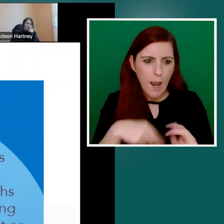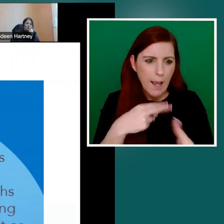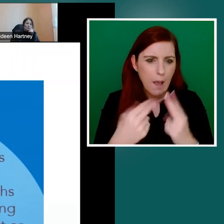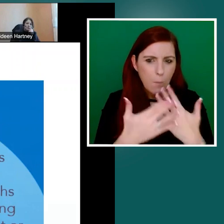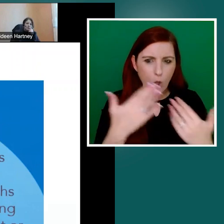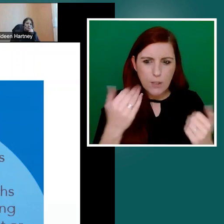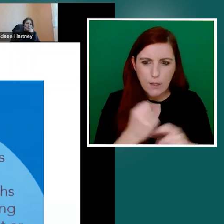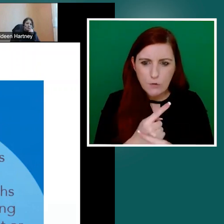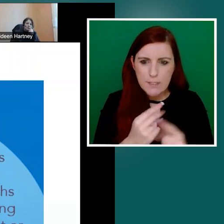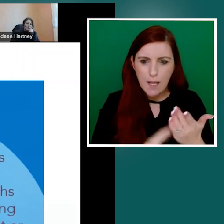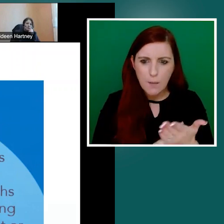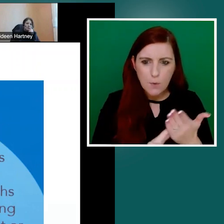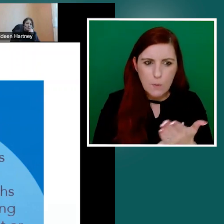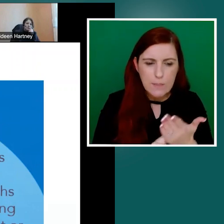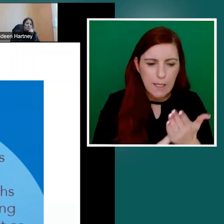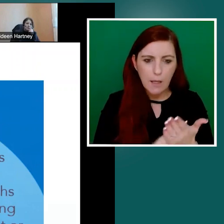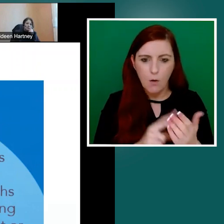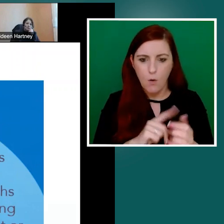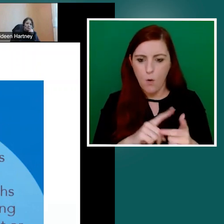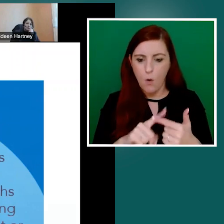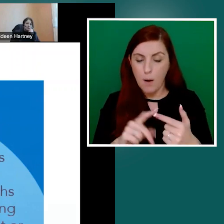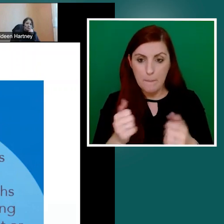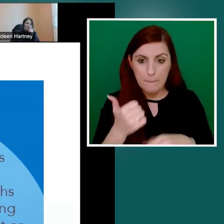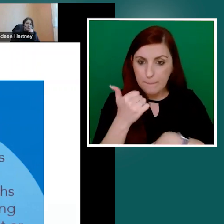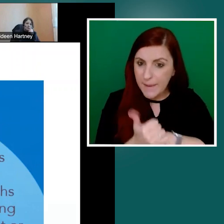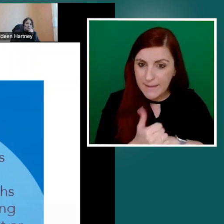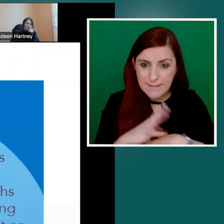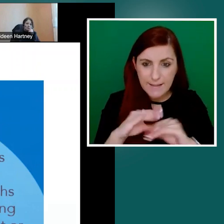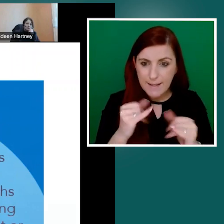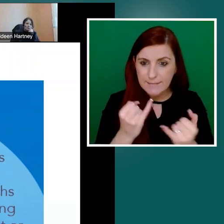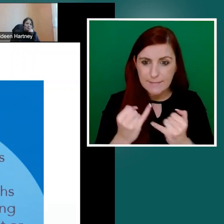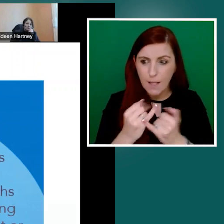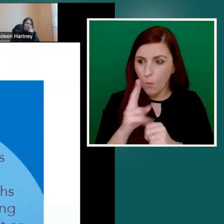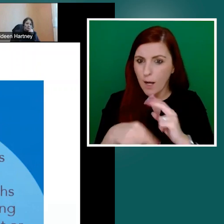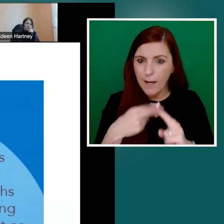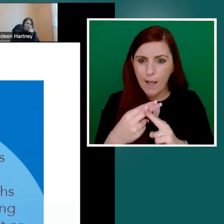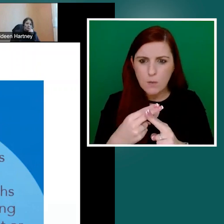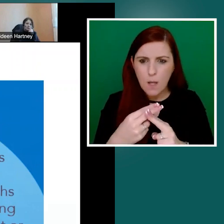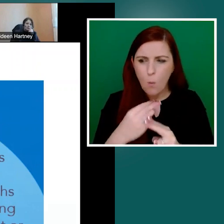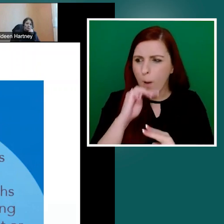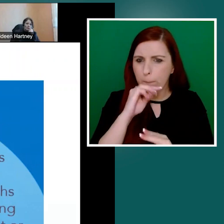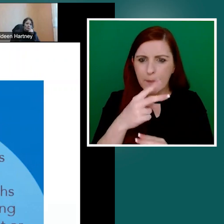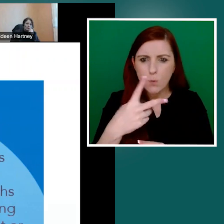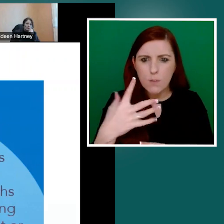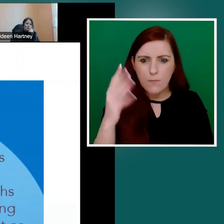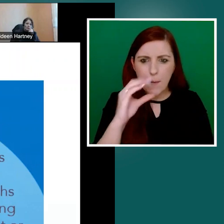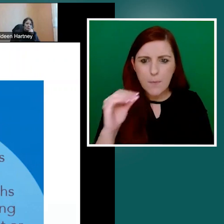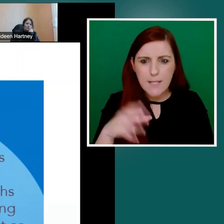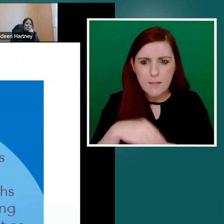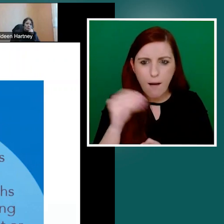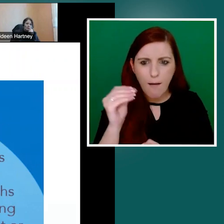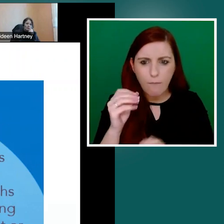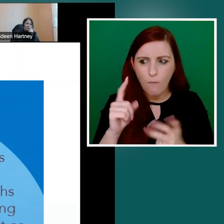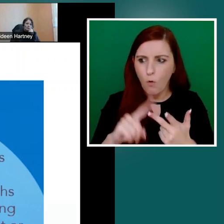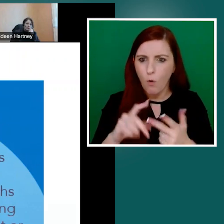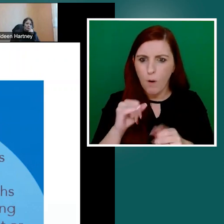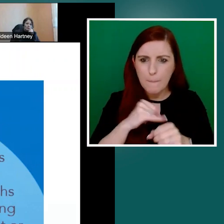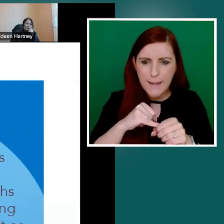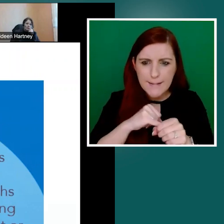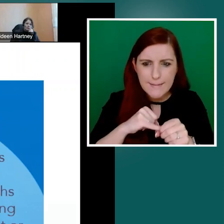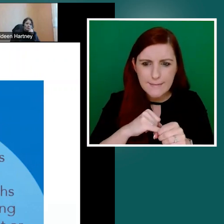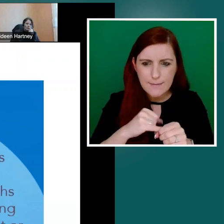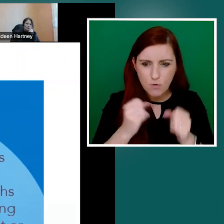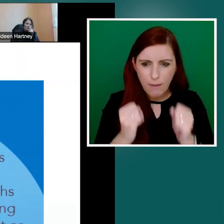medicine dosages or dividing bills. And we're currently hearing from many of our students and individuals that this is